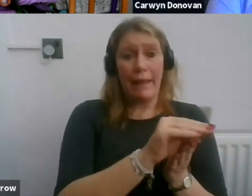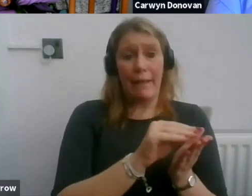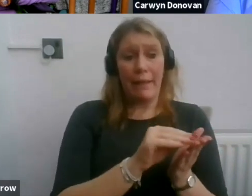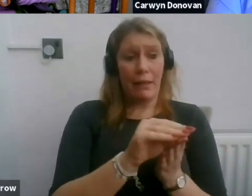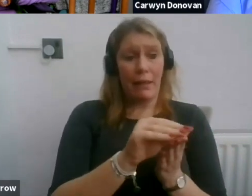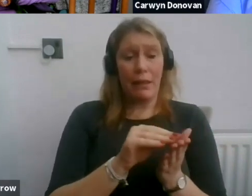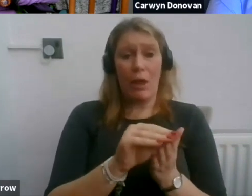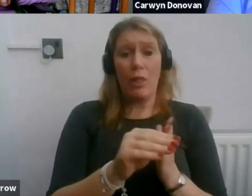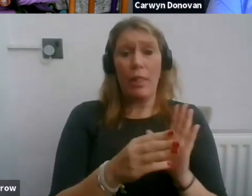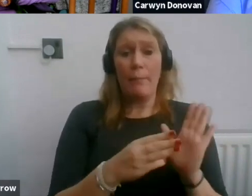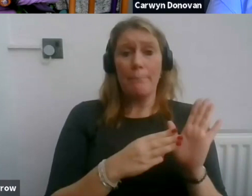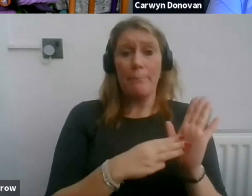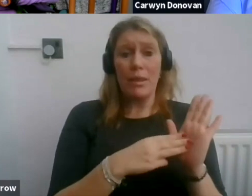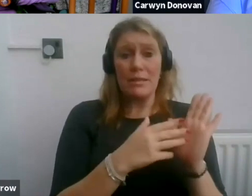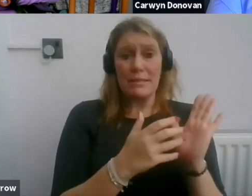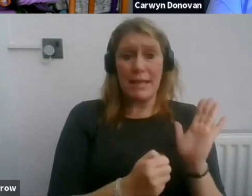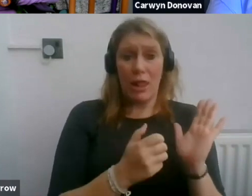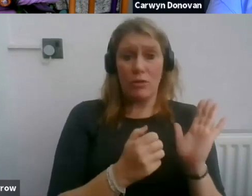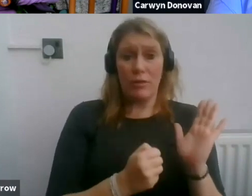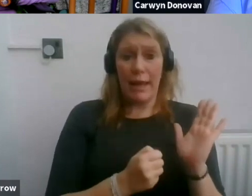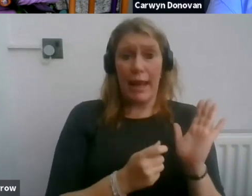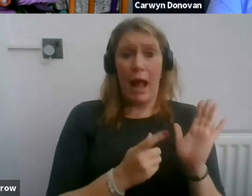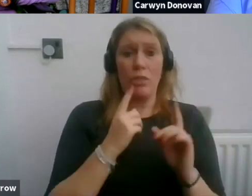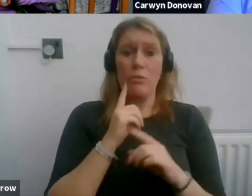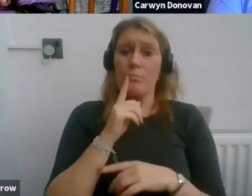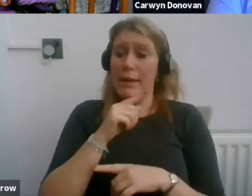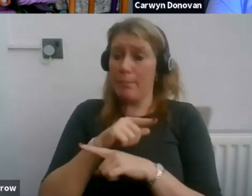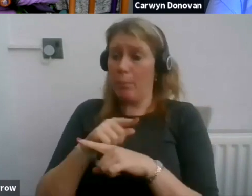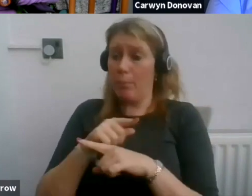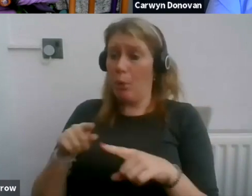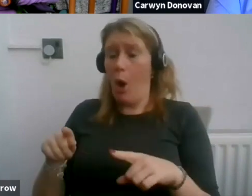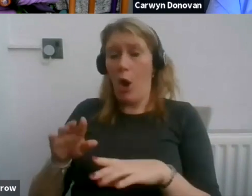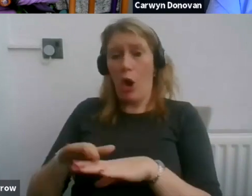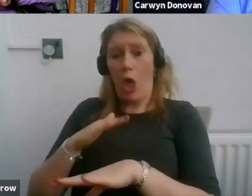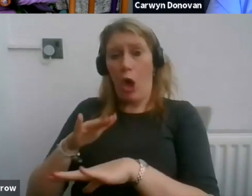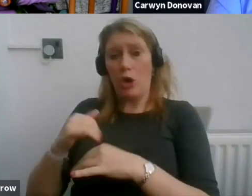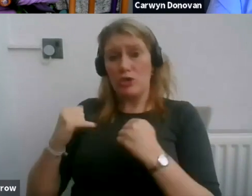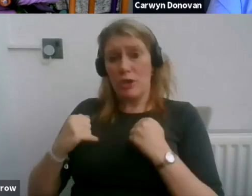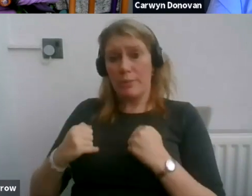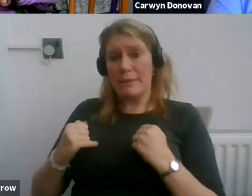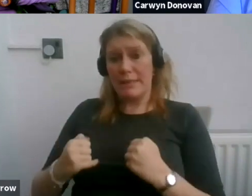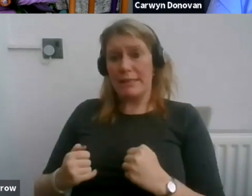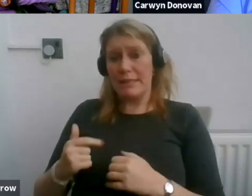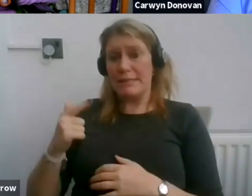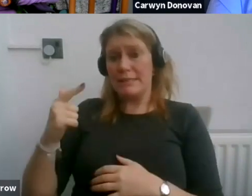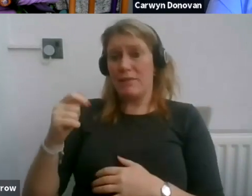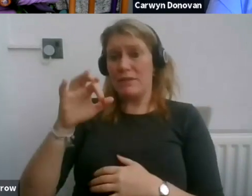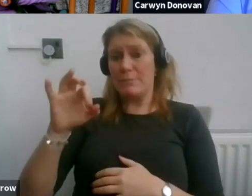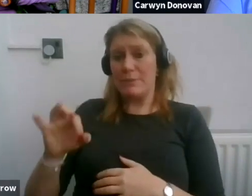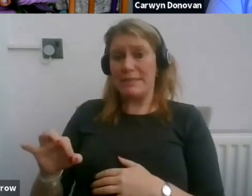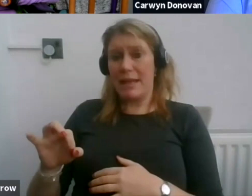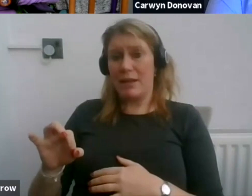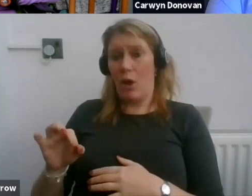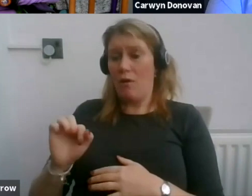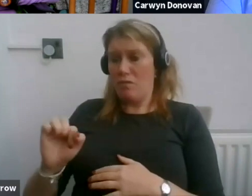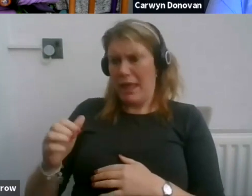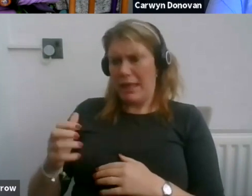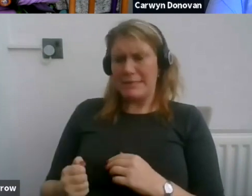and to pay those on long-term sickness absence 70% of that salary. Now,